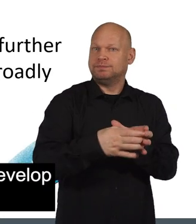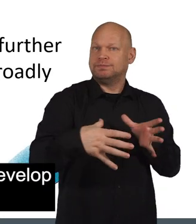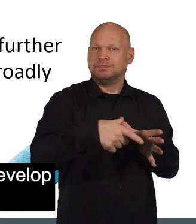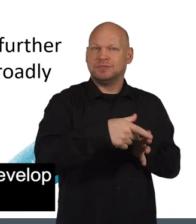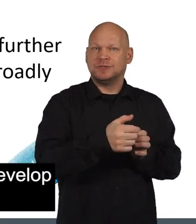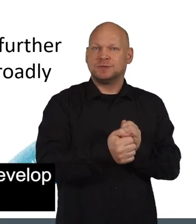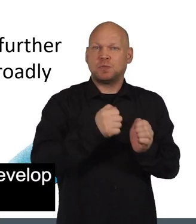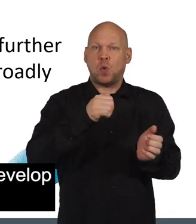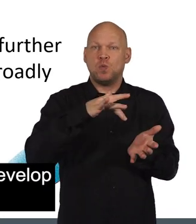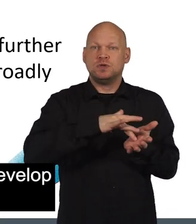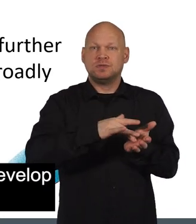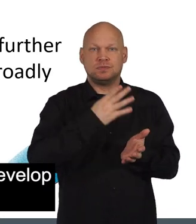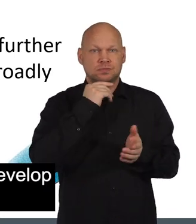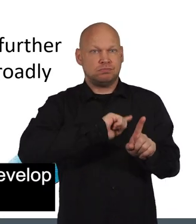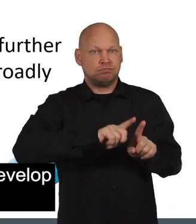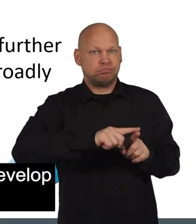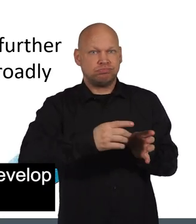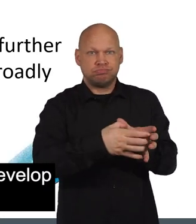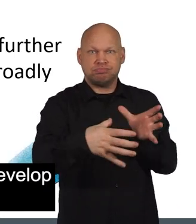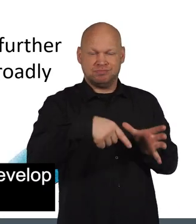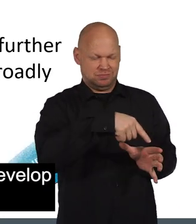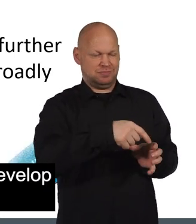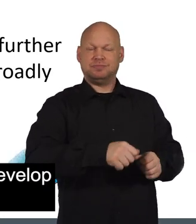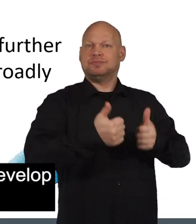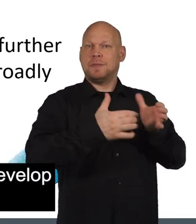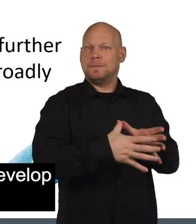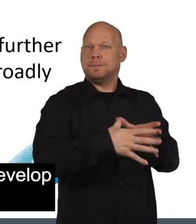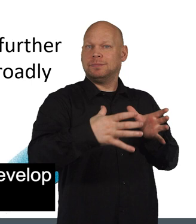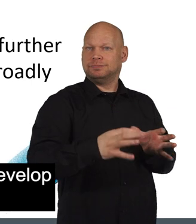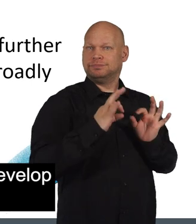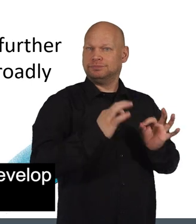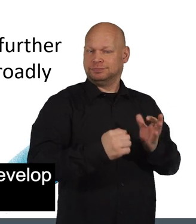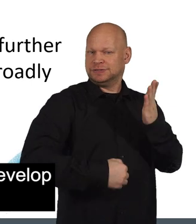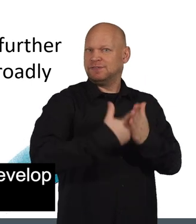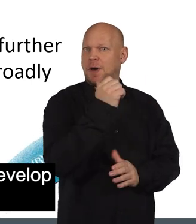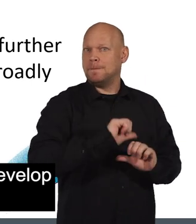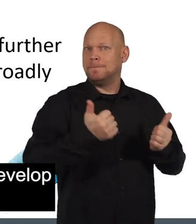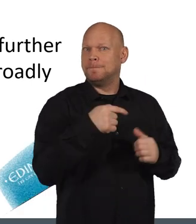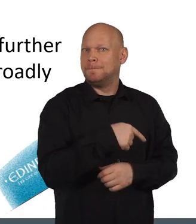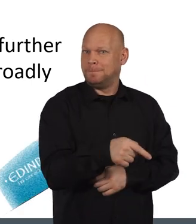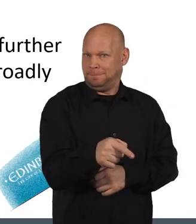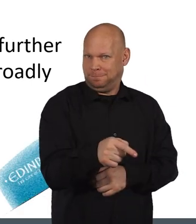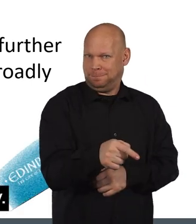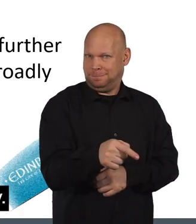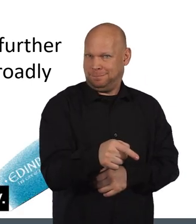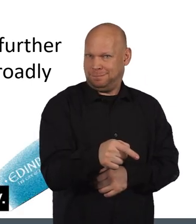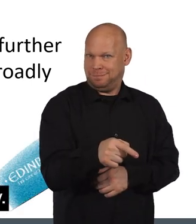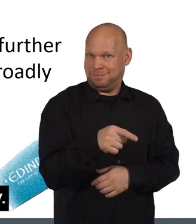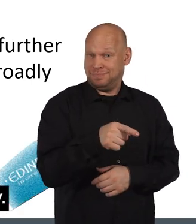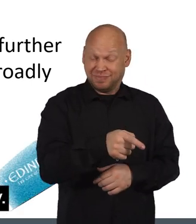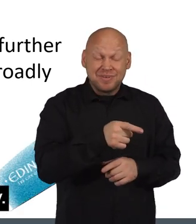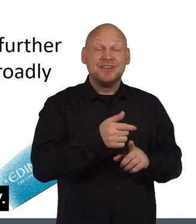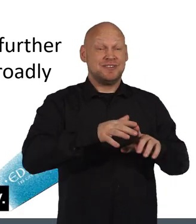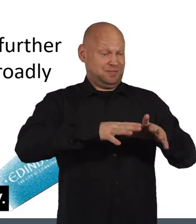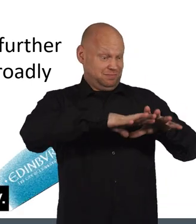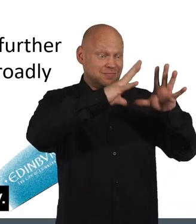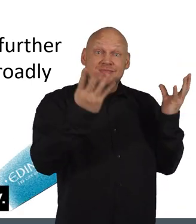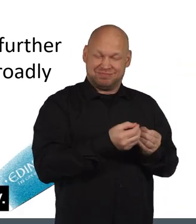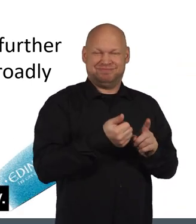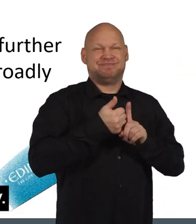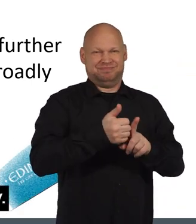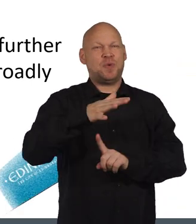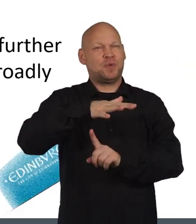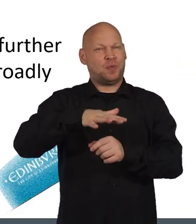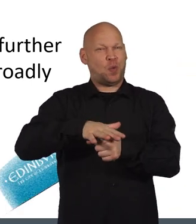The original tenant eventually decided to further develop the site as a sports facility which is broadly supported by the